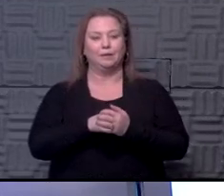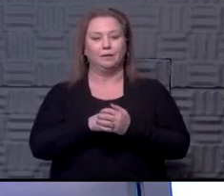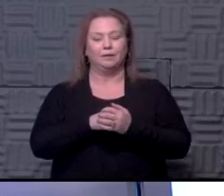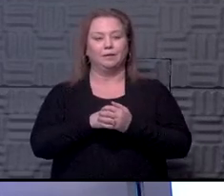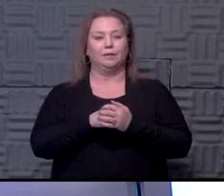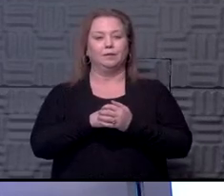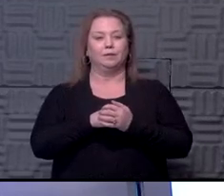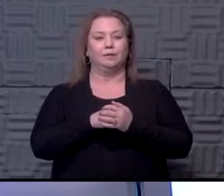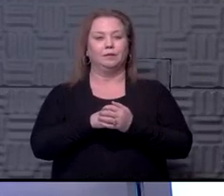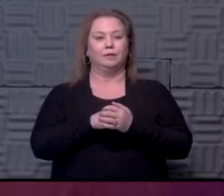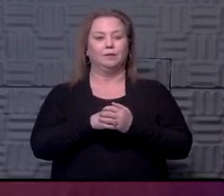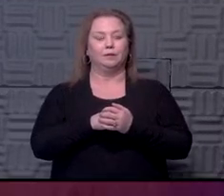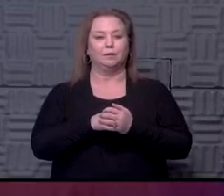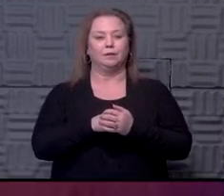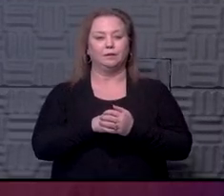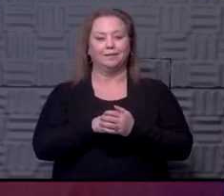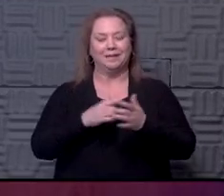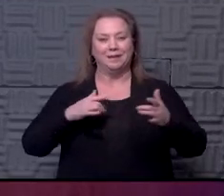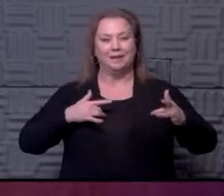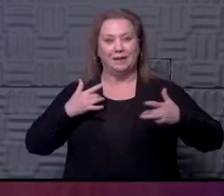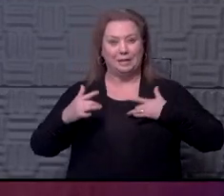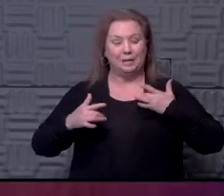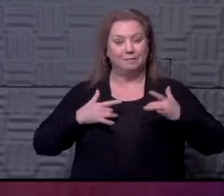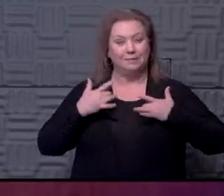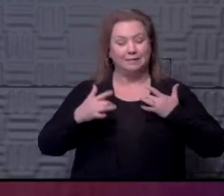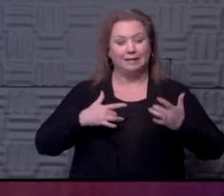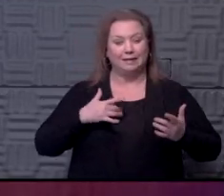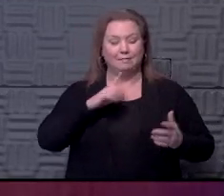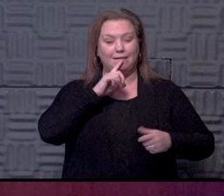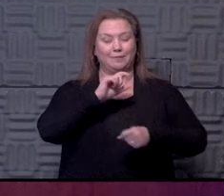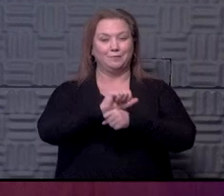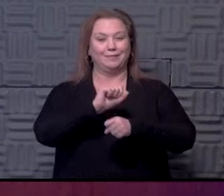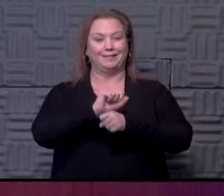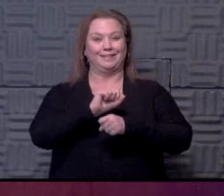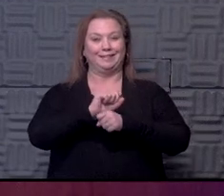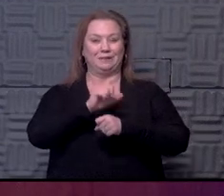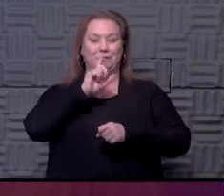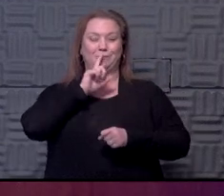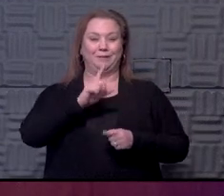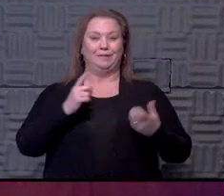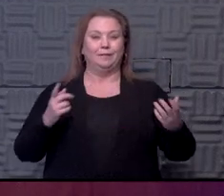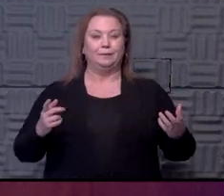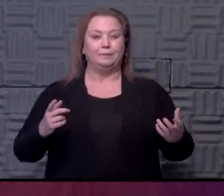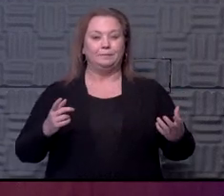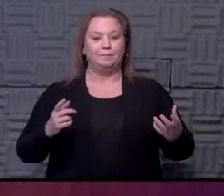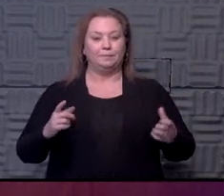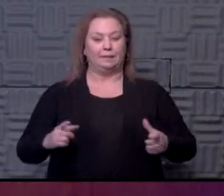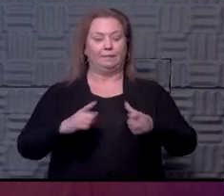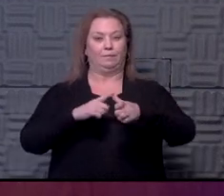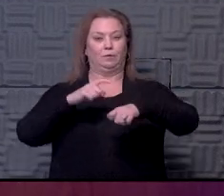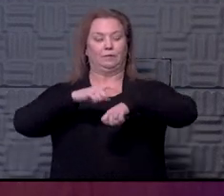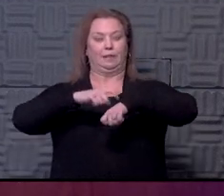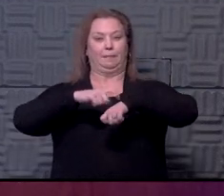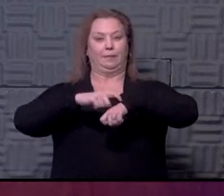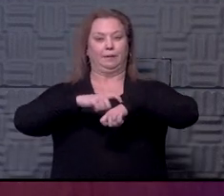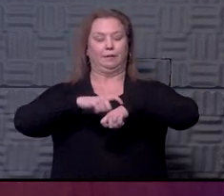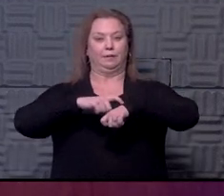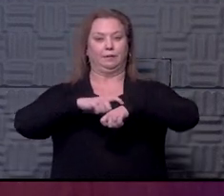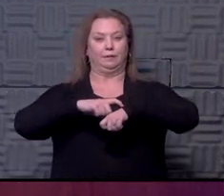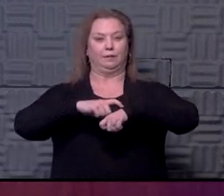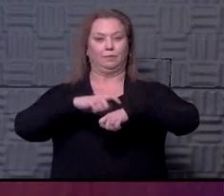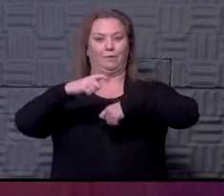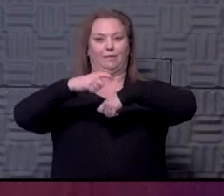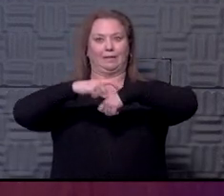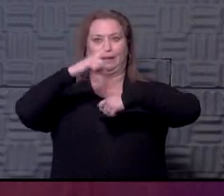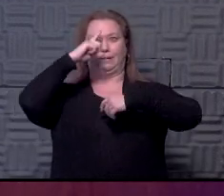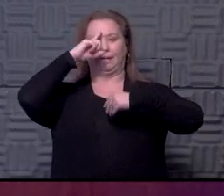I'm excited, actually, for really, for the first time, mainly because we've